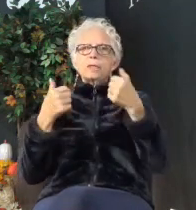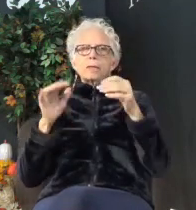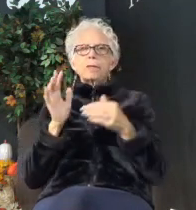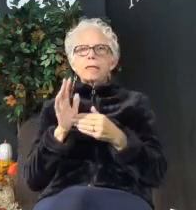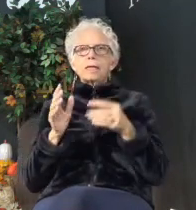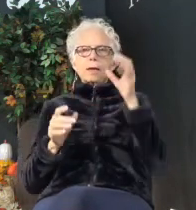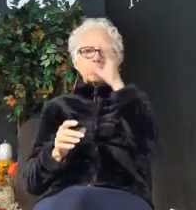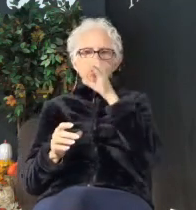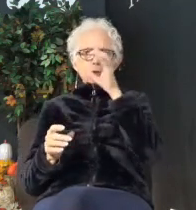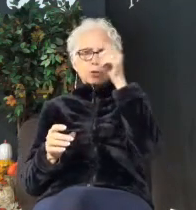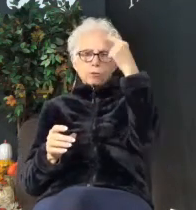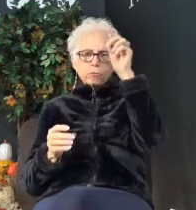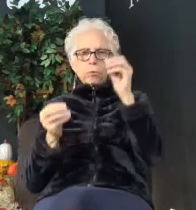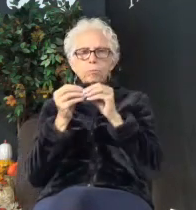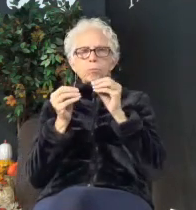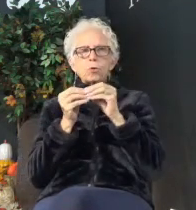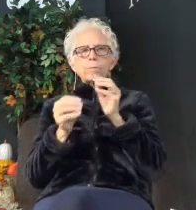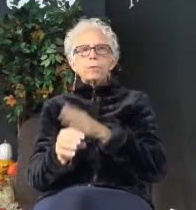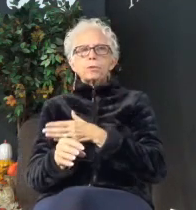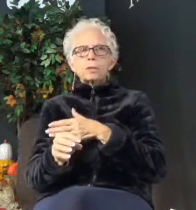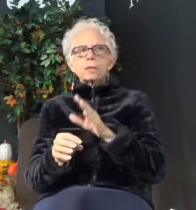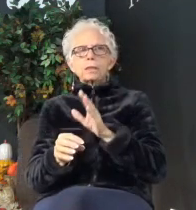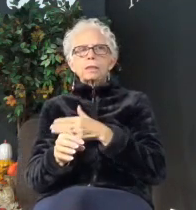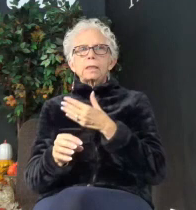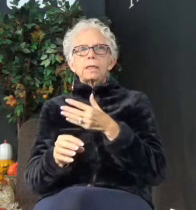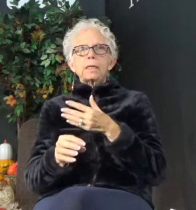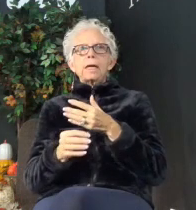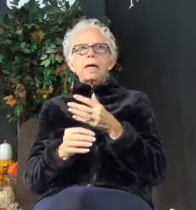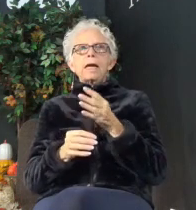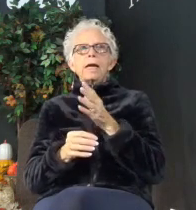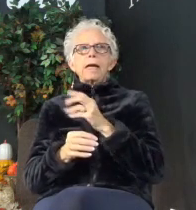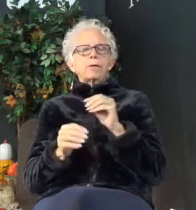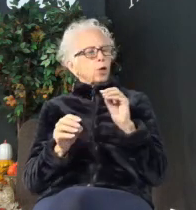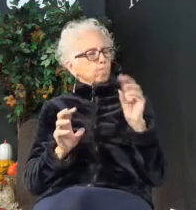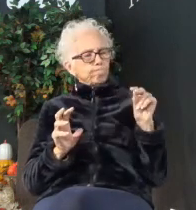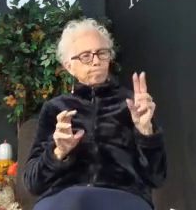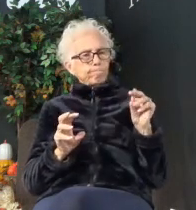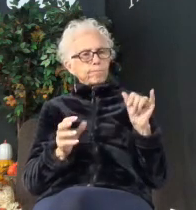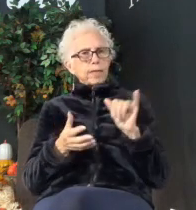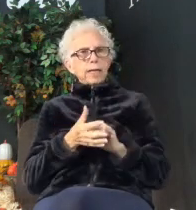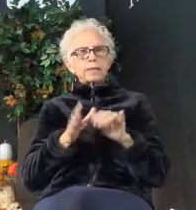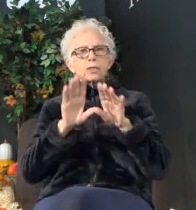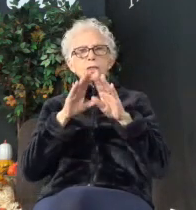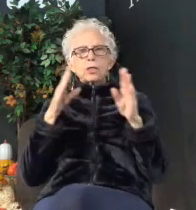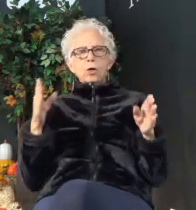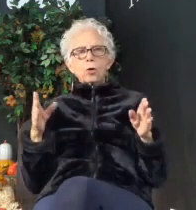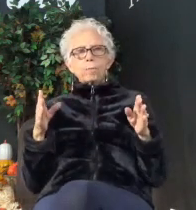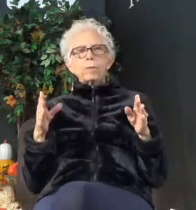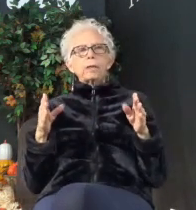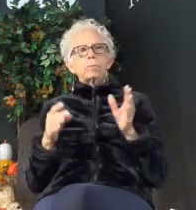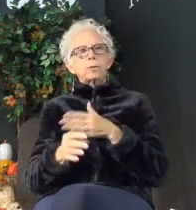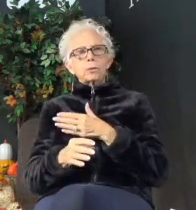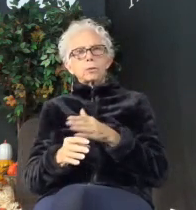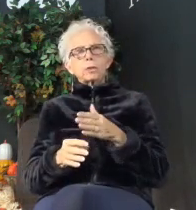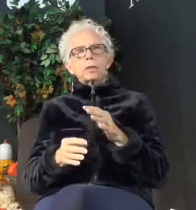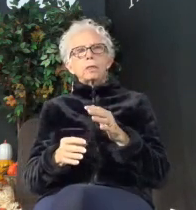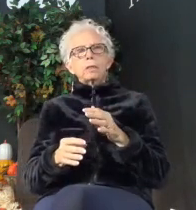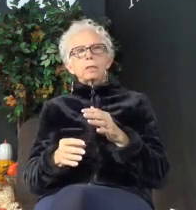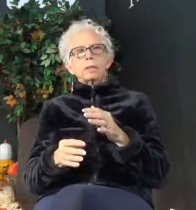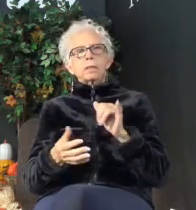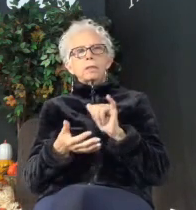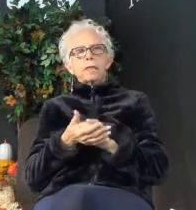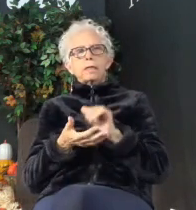music and looking for more music. And it's like, nope, that's the opening set. And that's Angela's